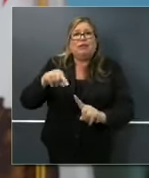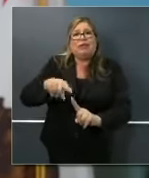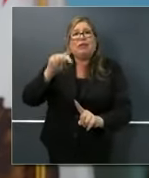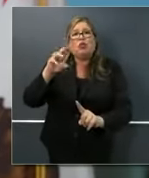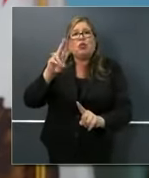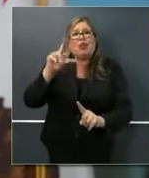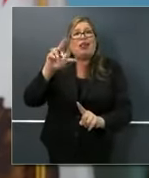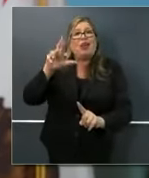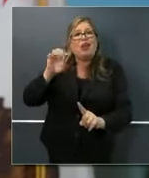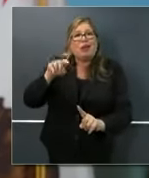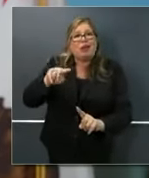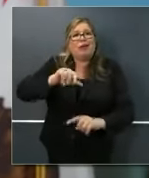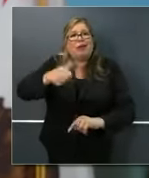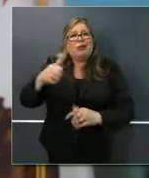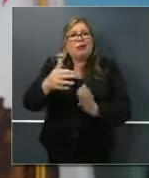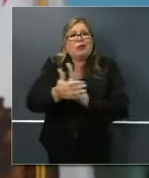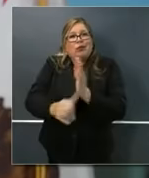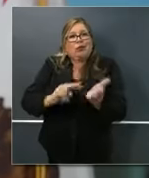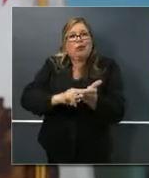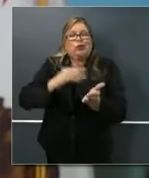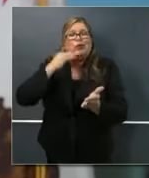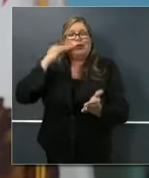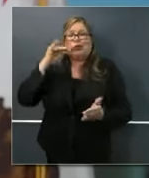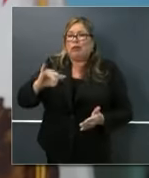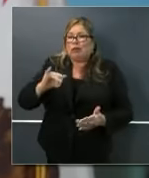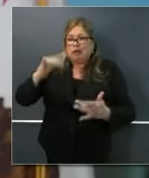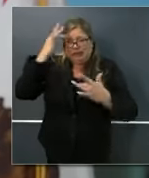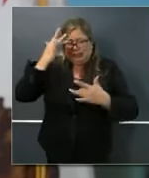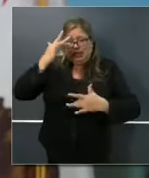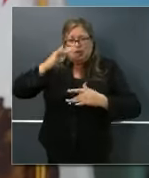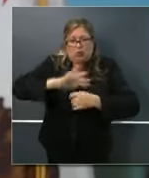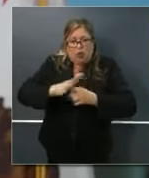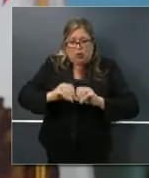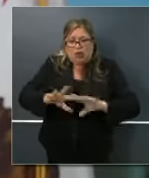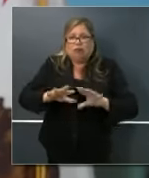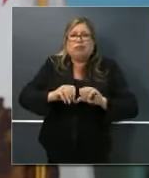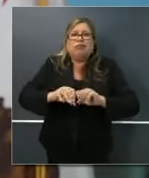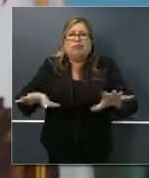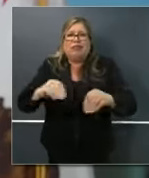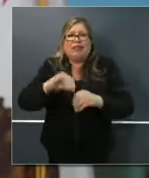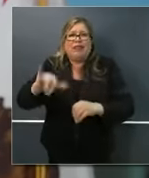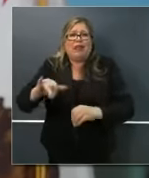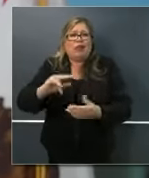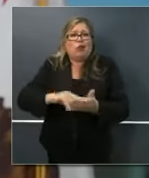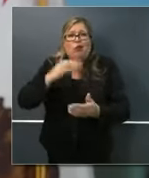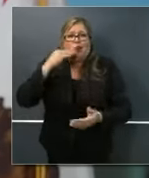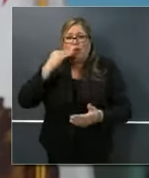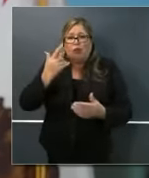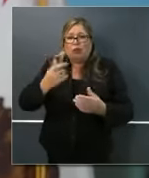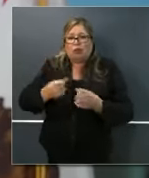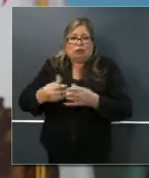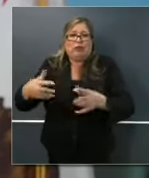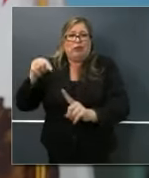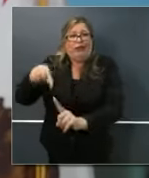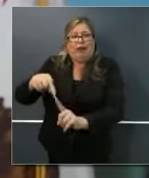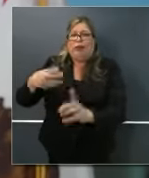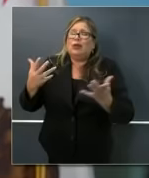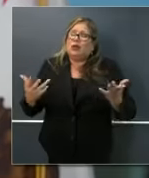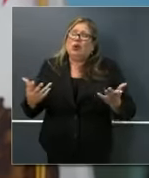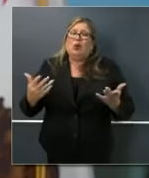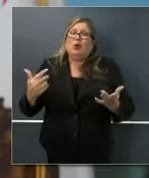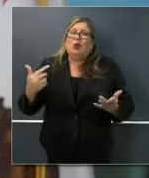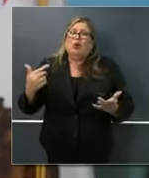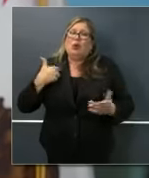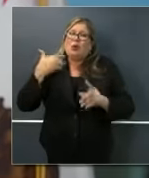facility, we get updated on a daily basis on what's happening in real time all across the state. And so I remind everybody, we talk